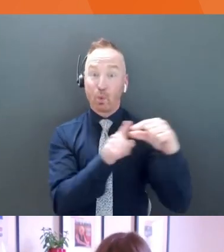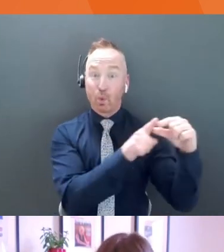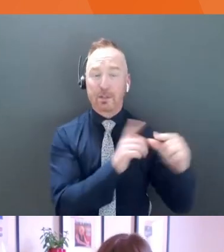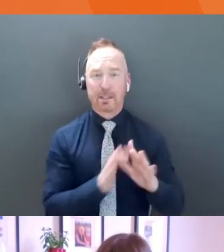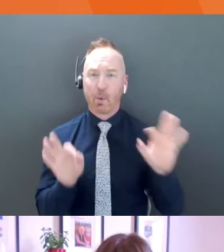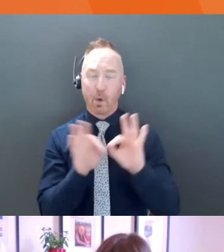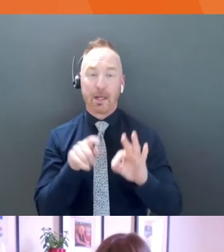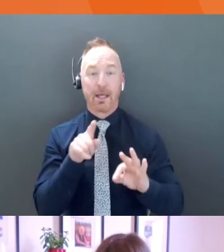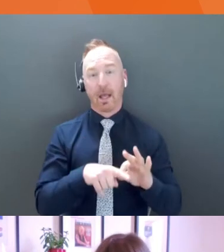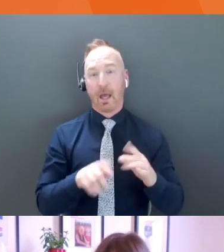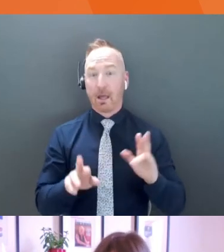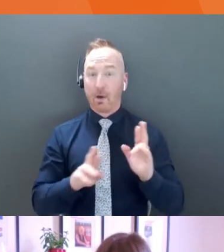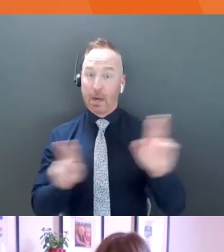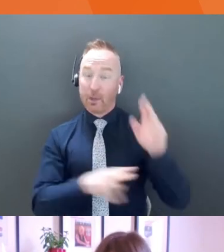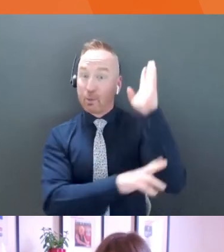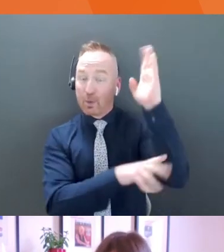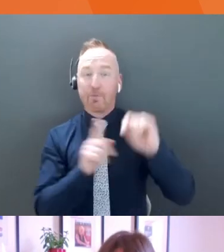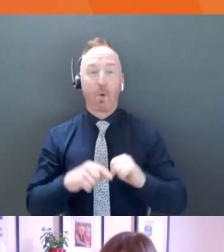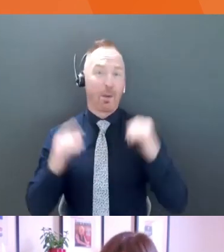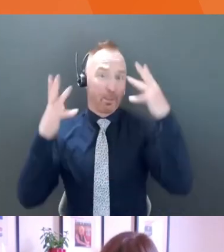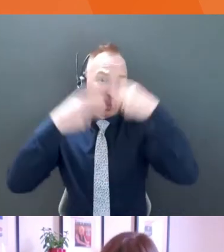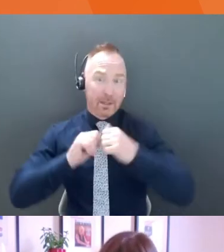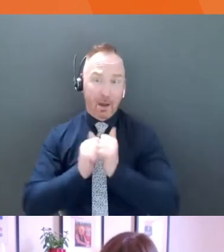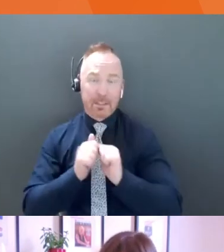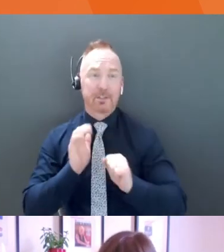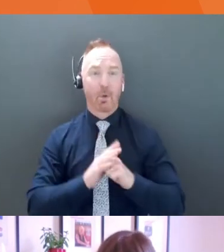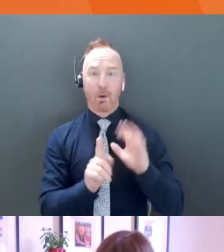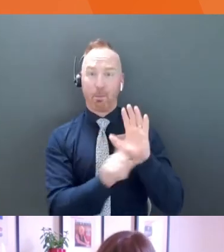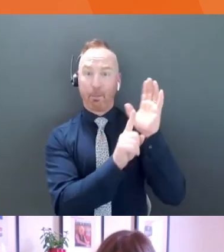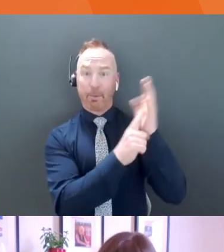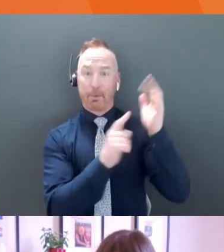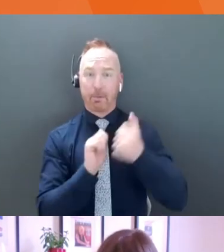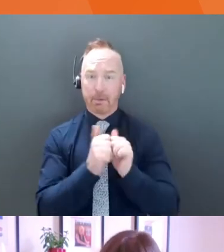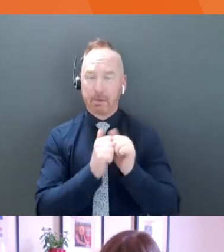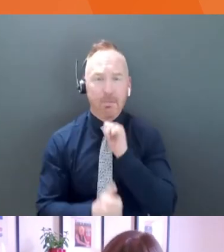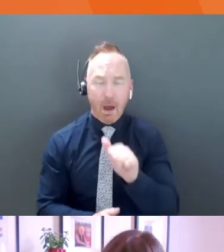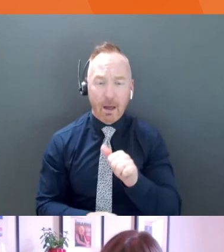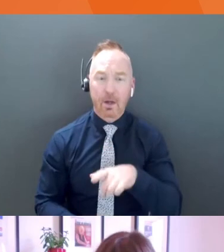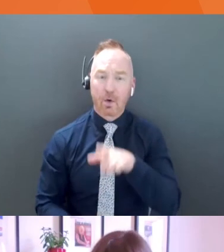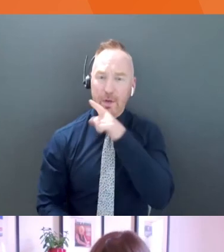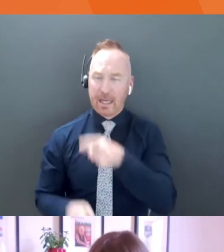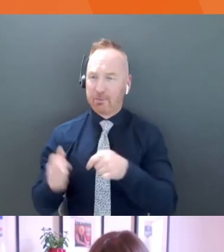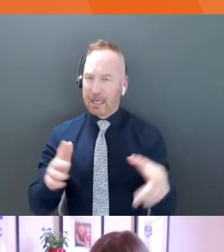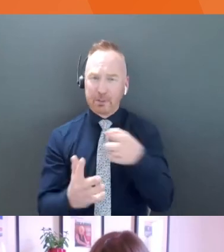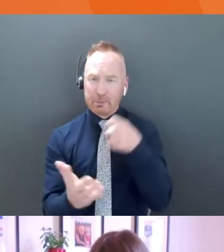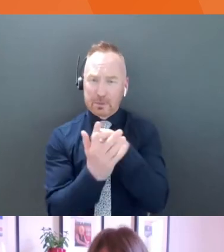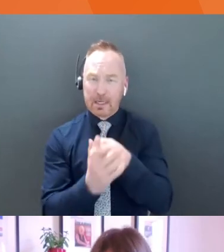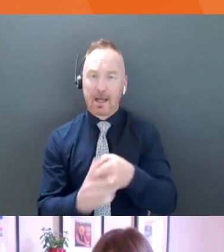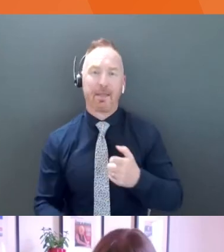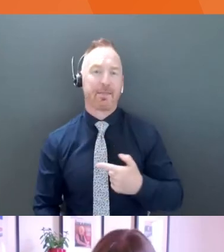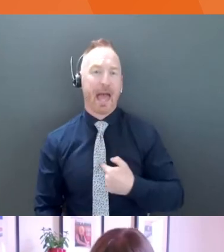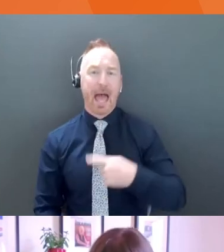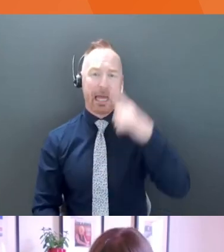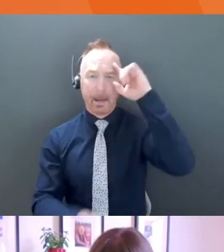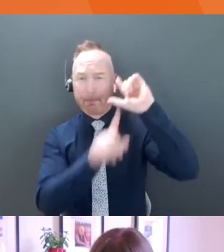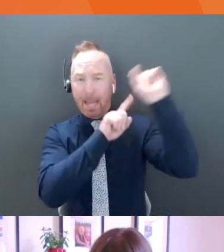beauty contest or popularity contest. You're going for, you know, really the smartest CEO that can take this company to market. So